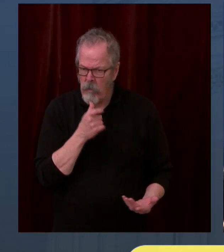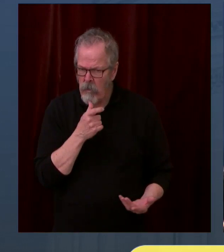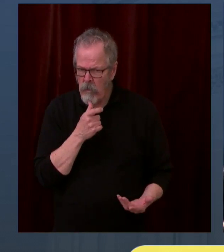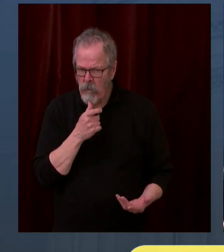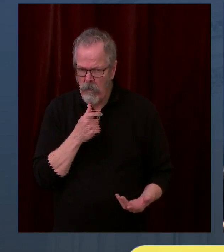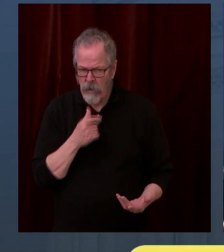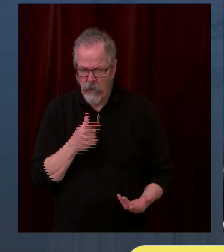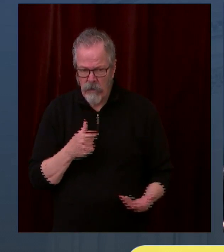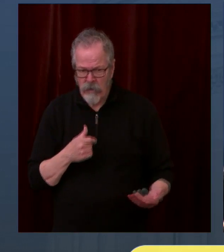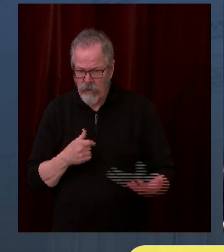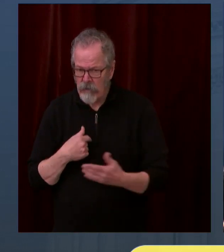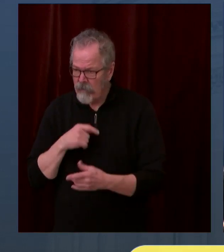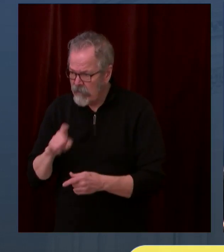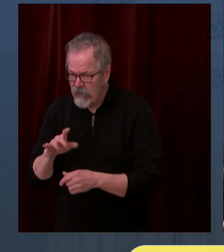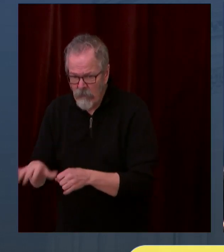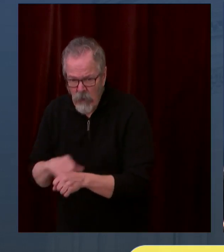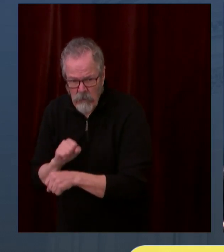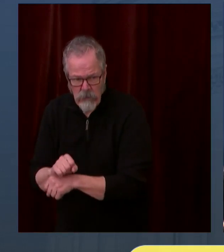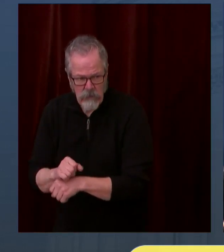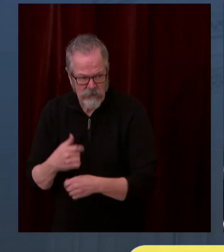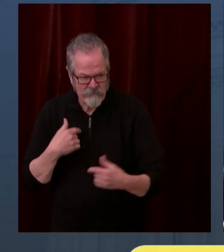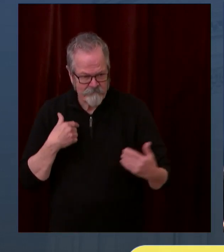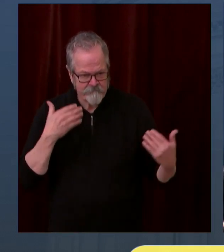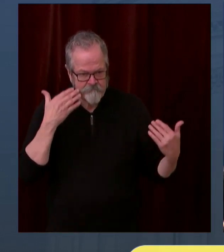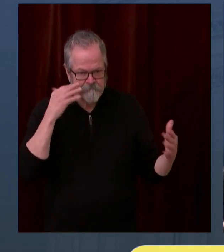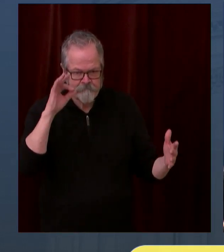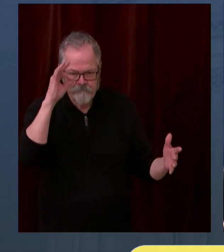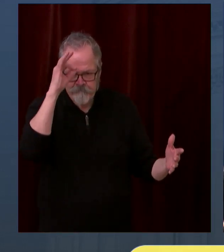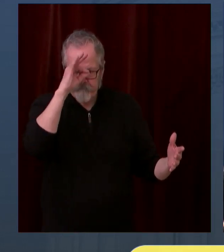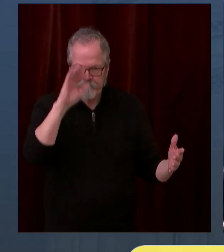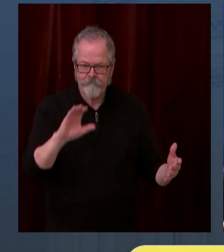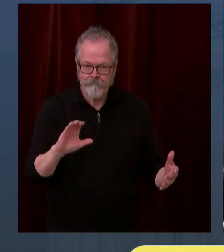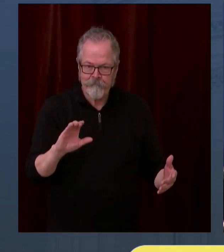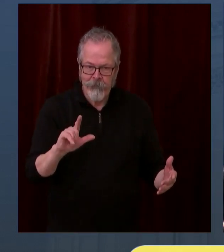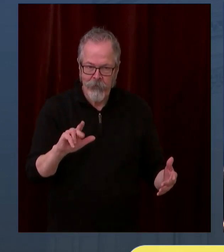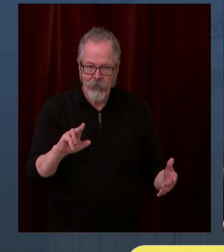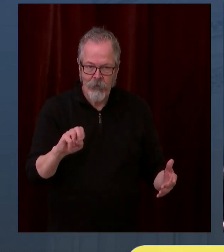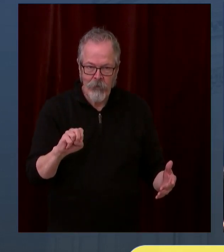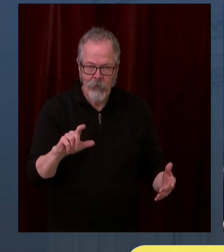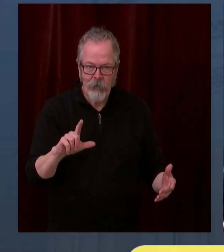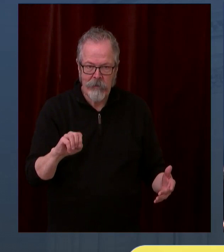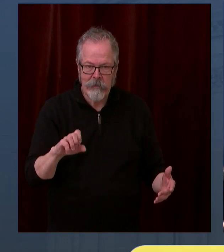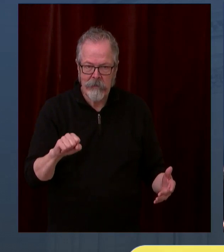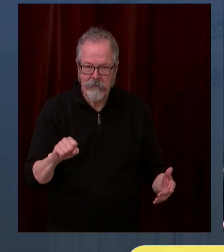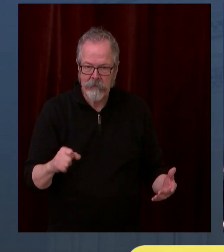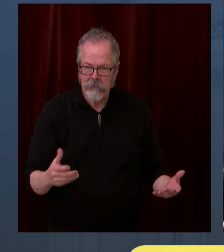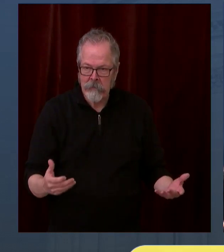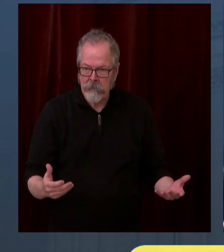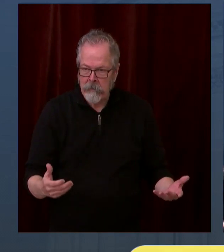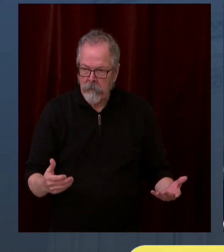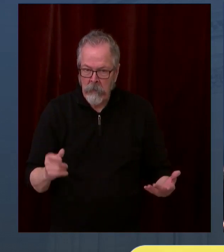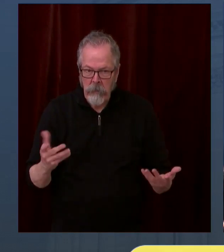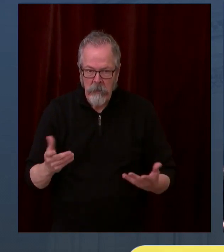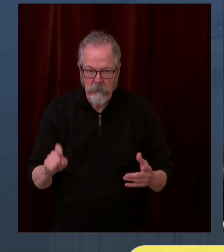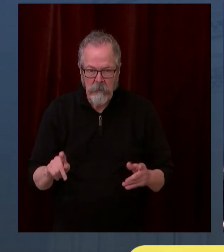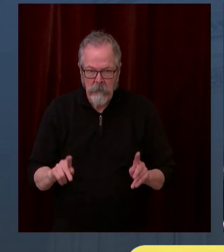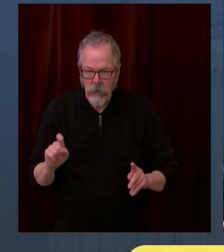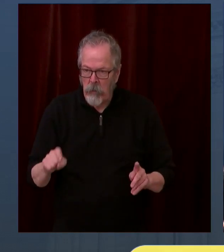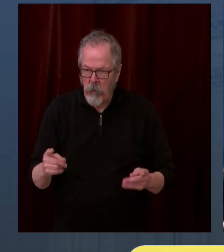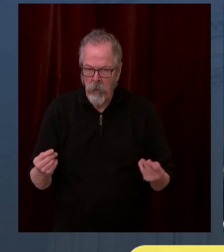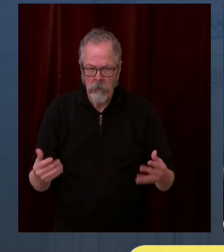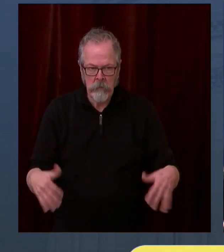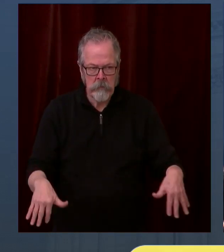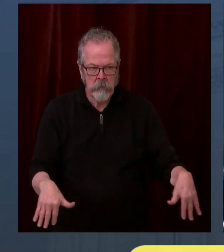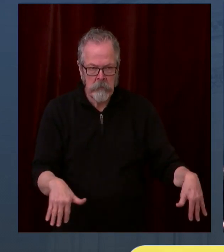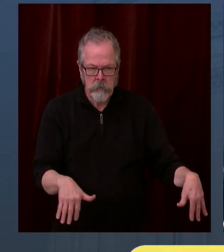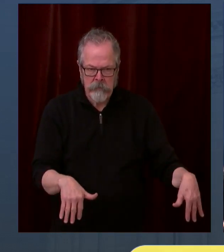that so that people can understand how that will happen and also including people at adult family homes who we understand are not